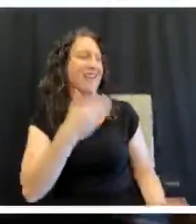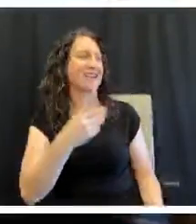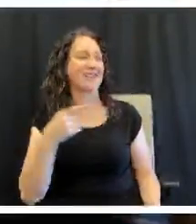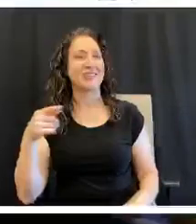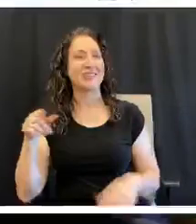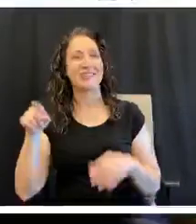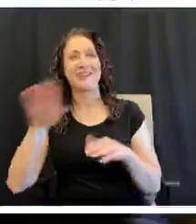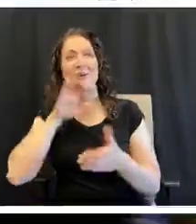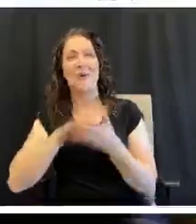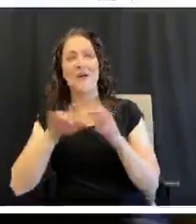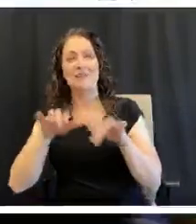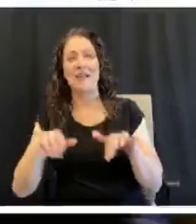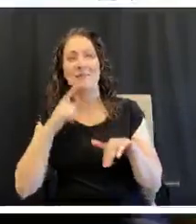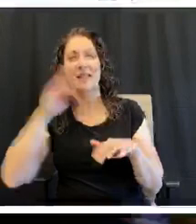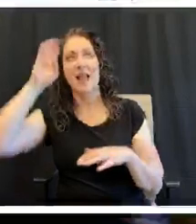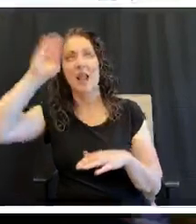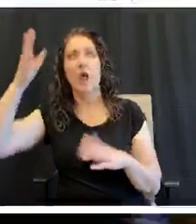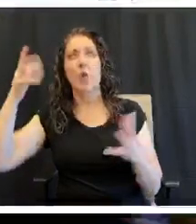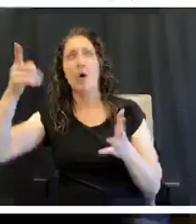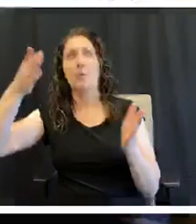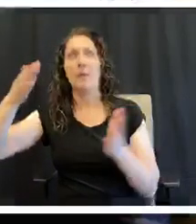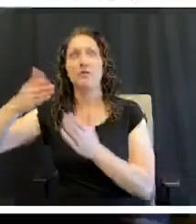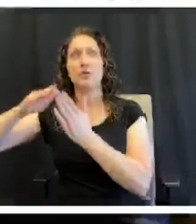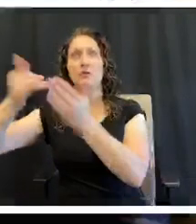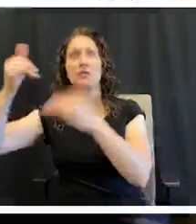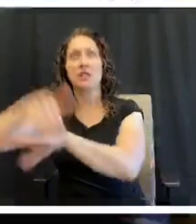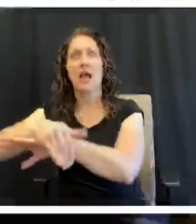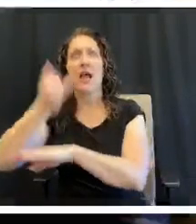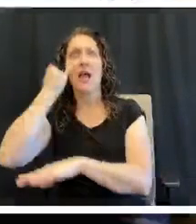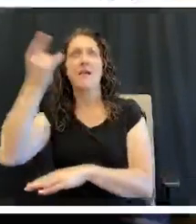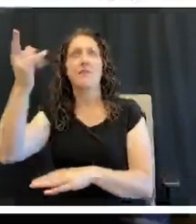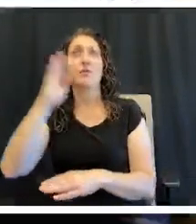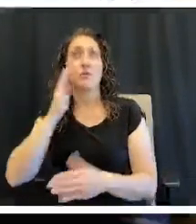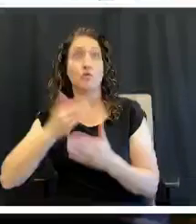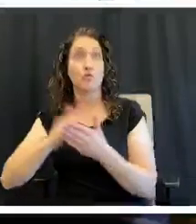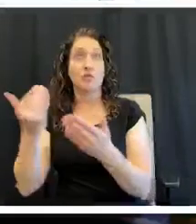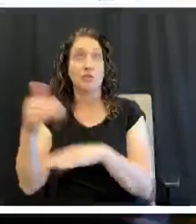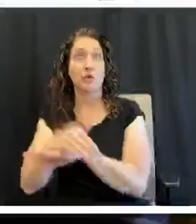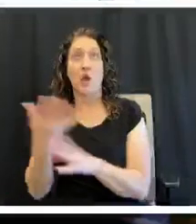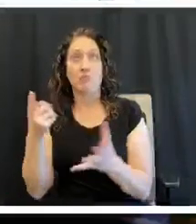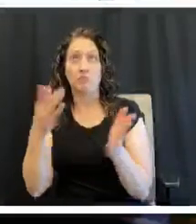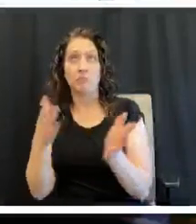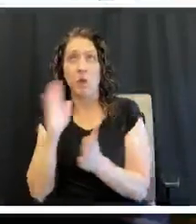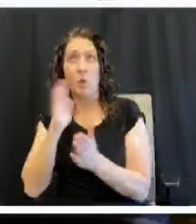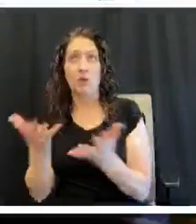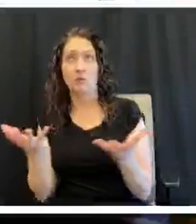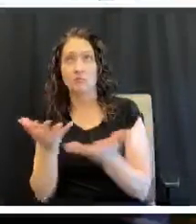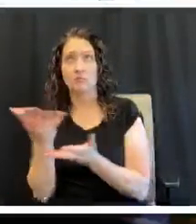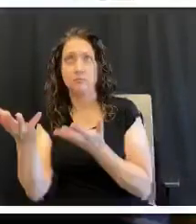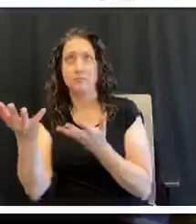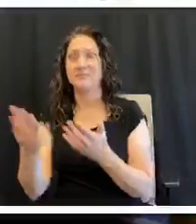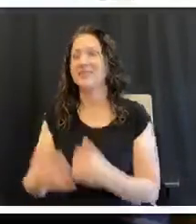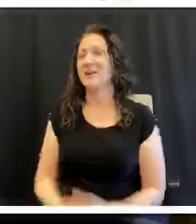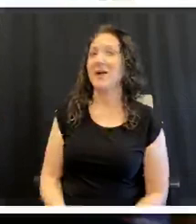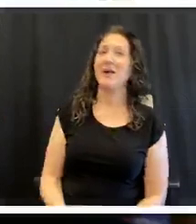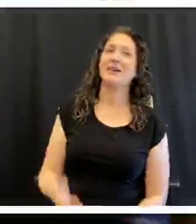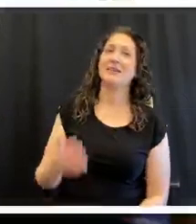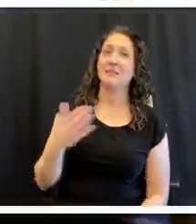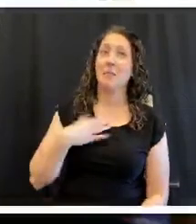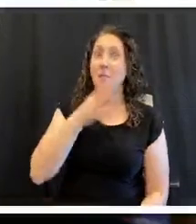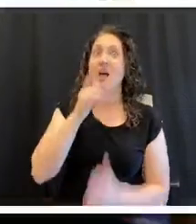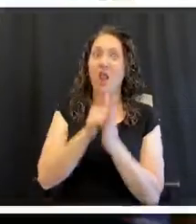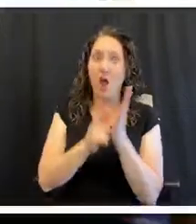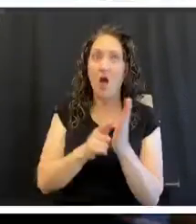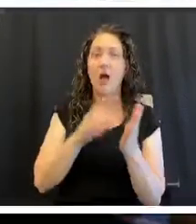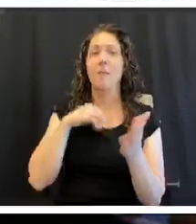and ask what you're cooking tonight. If you had to go home and cook tonight, what would it be? Well, since we have my mother-in-law and my